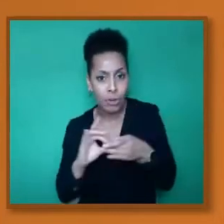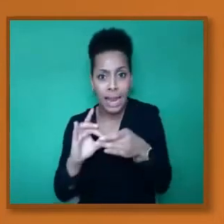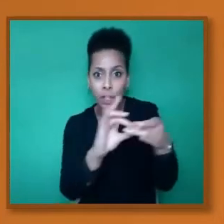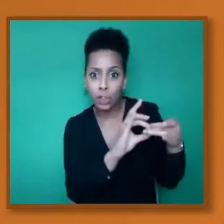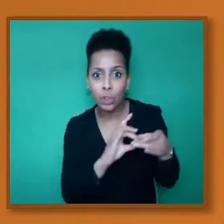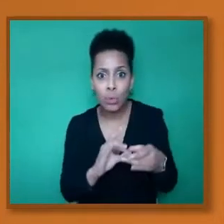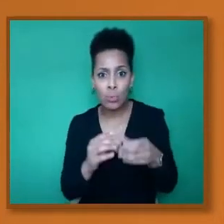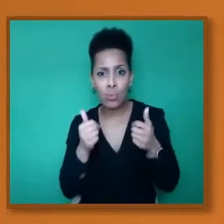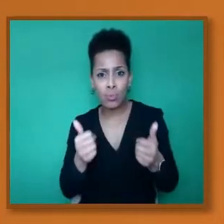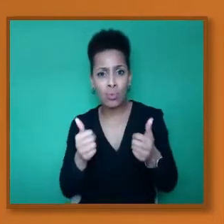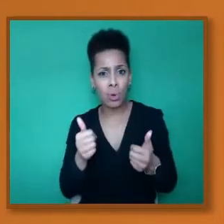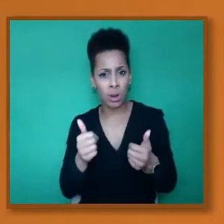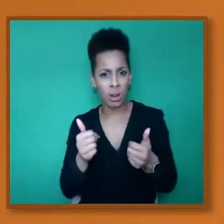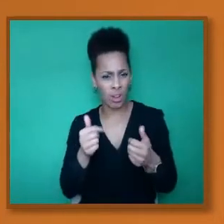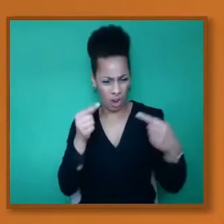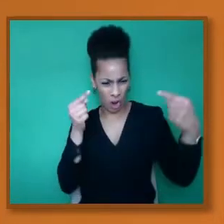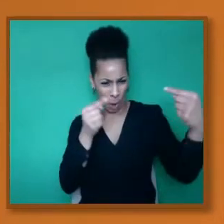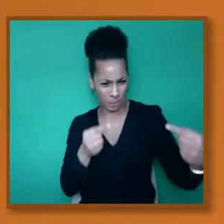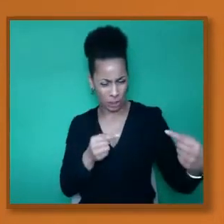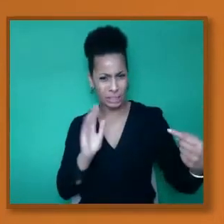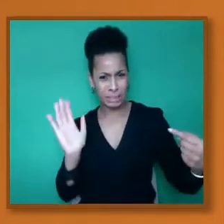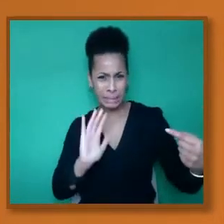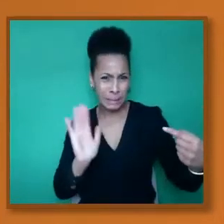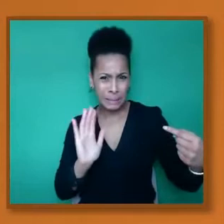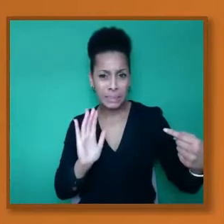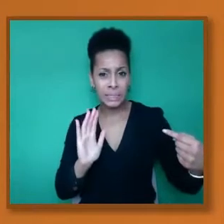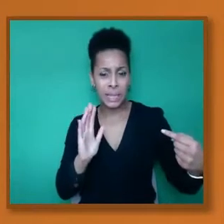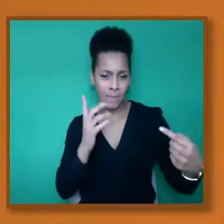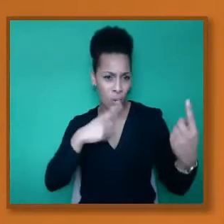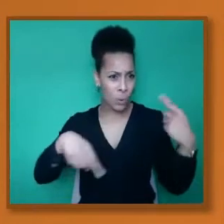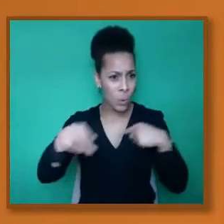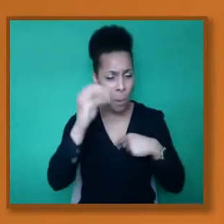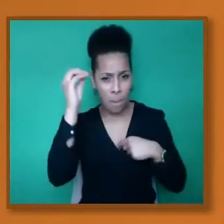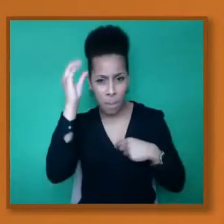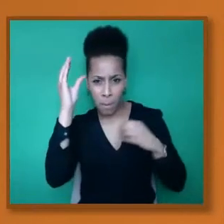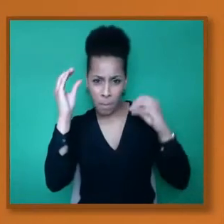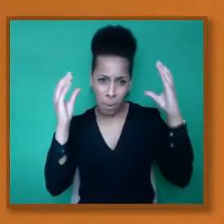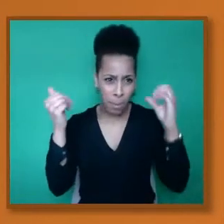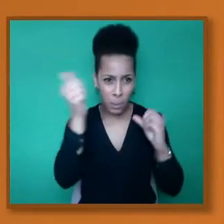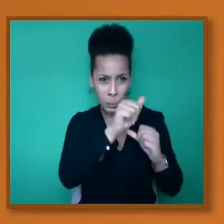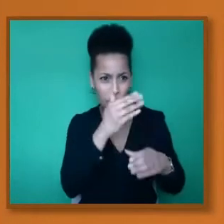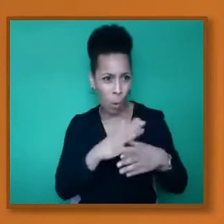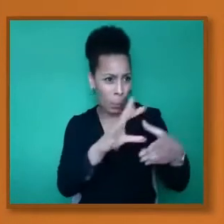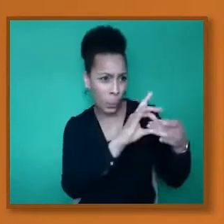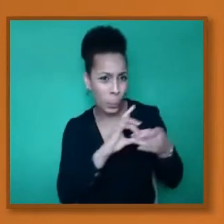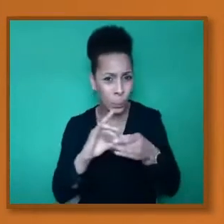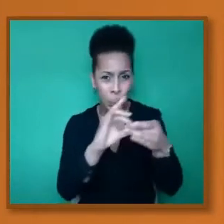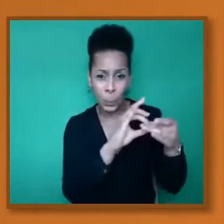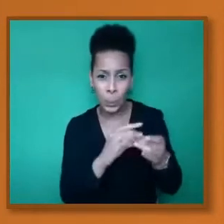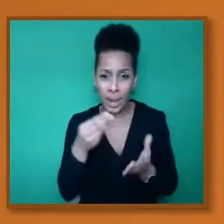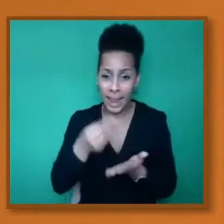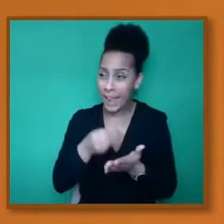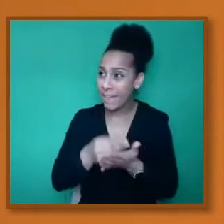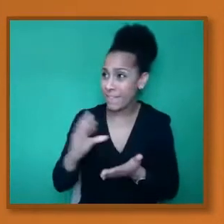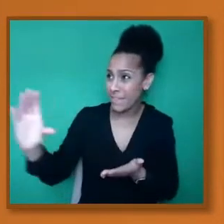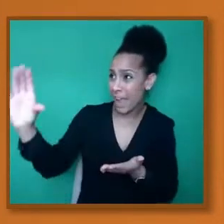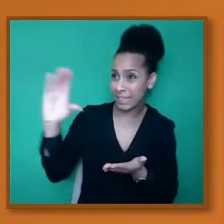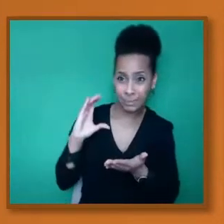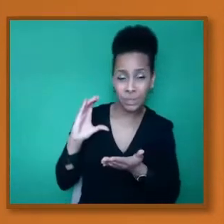and all working together with investment to propel the